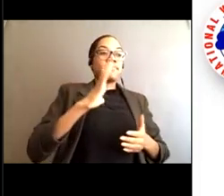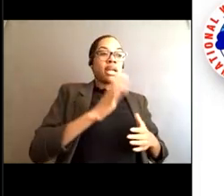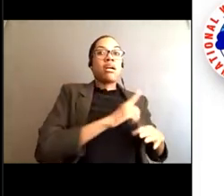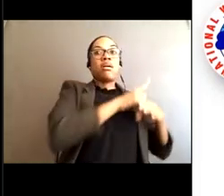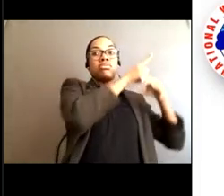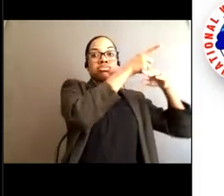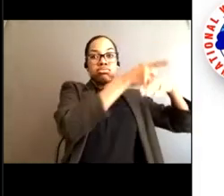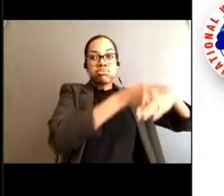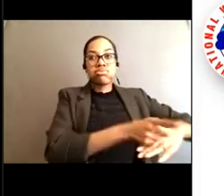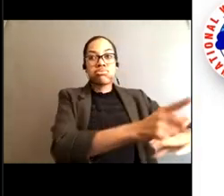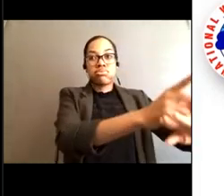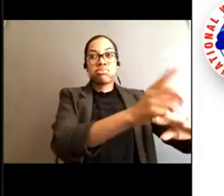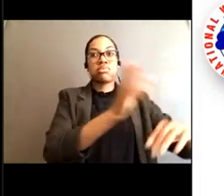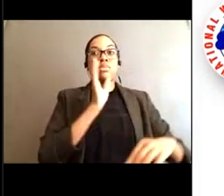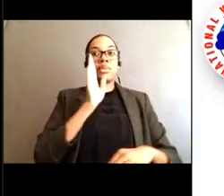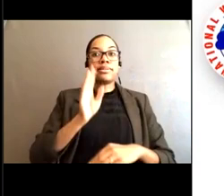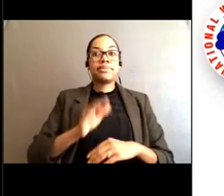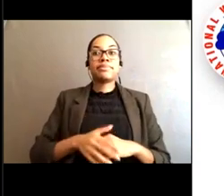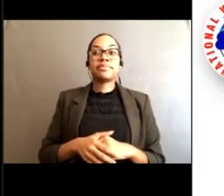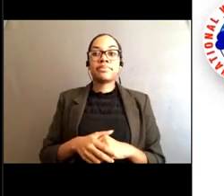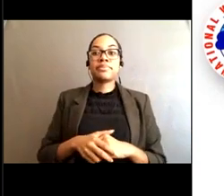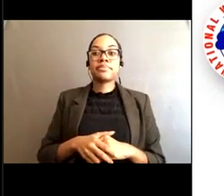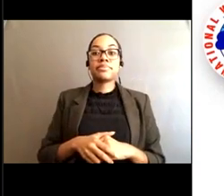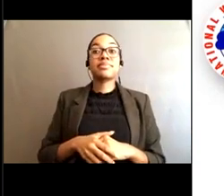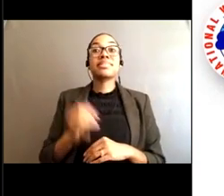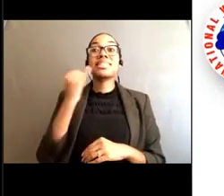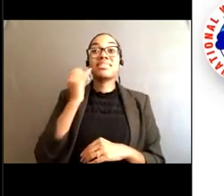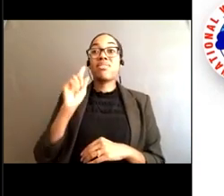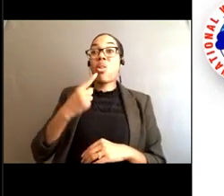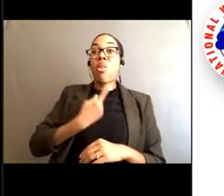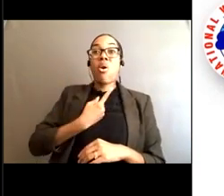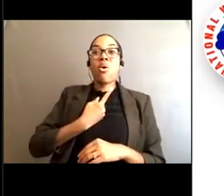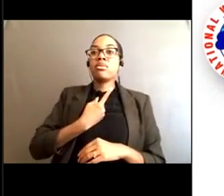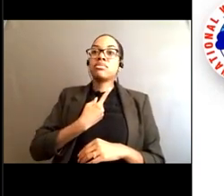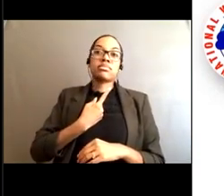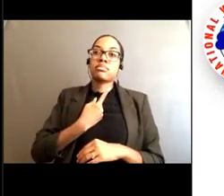there's a better chance that people will not be able to hear you or see you.